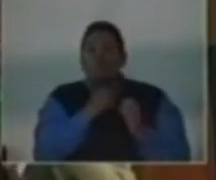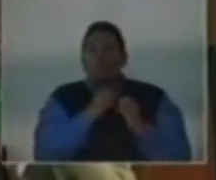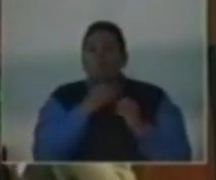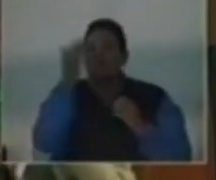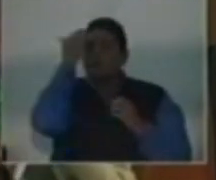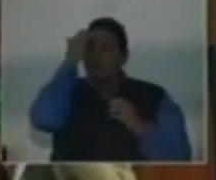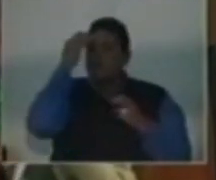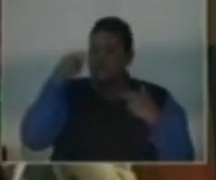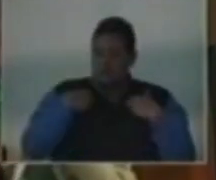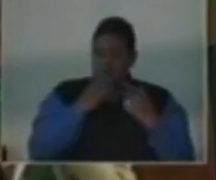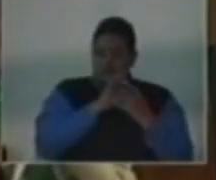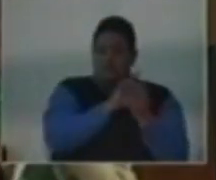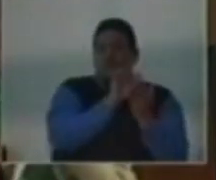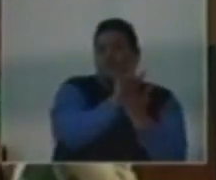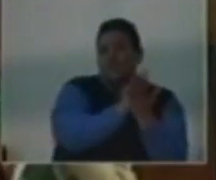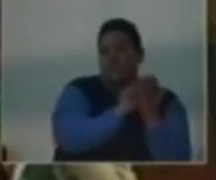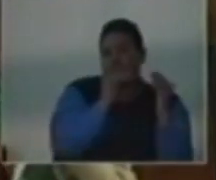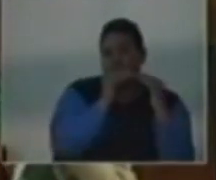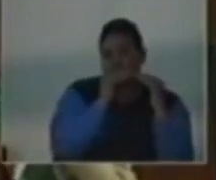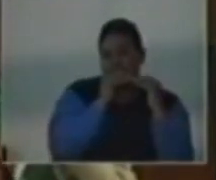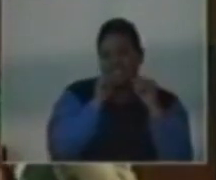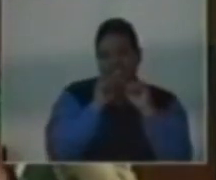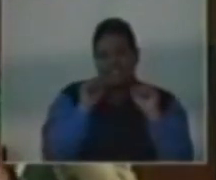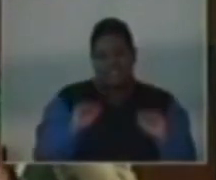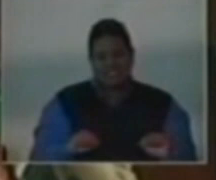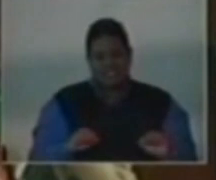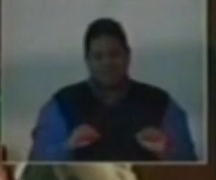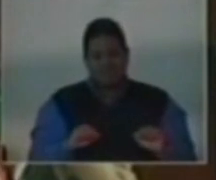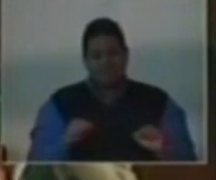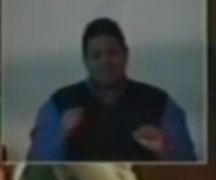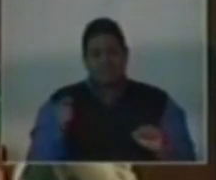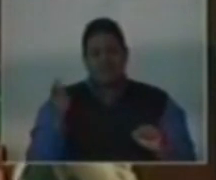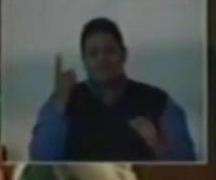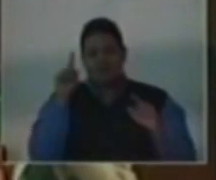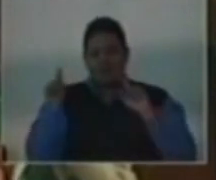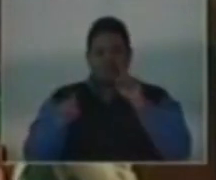on the legal justice system than I have, have raised questions.